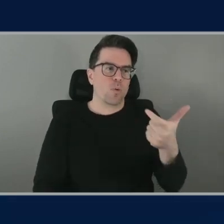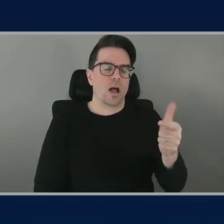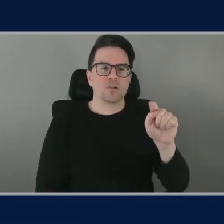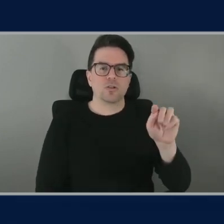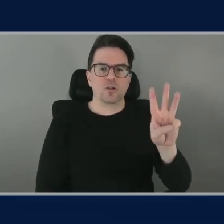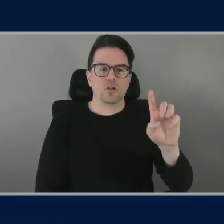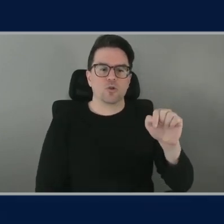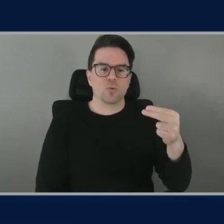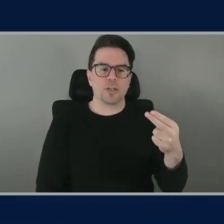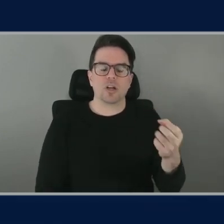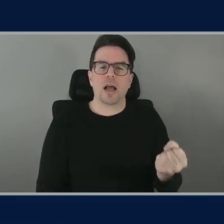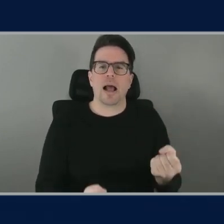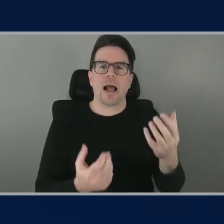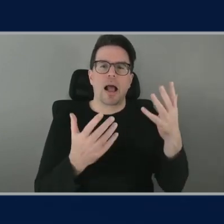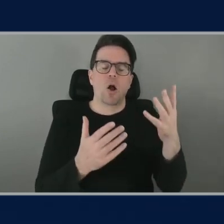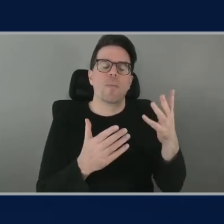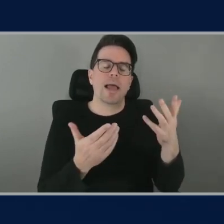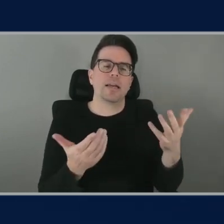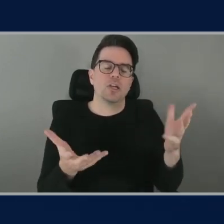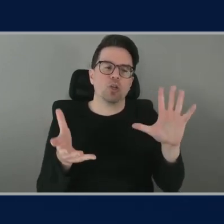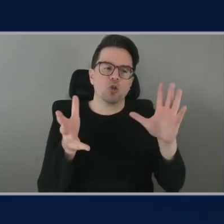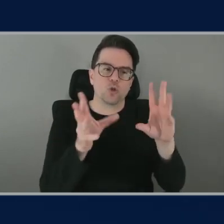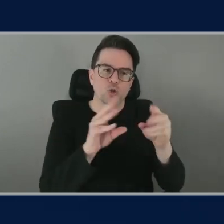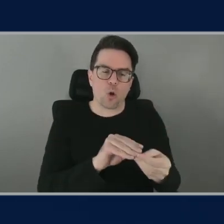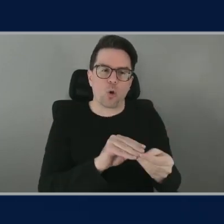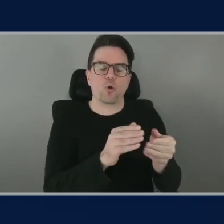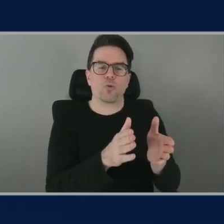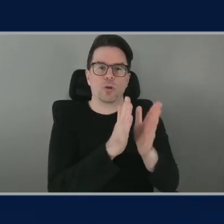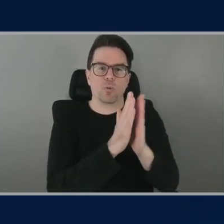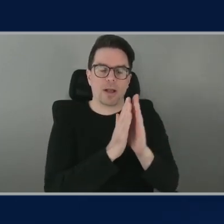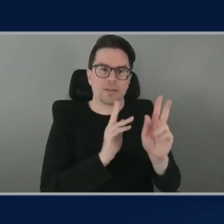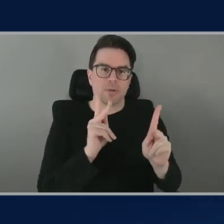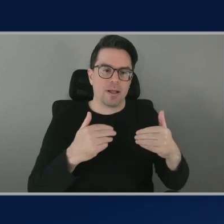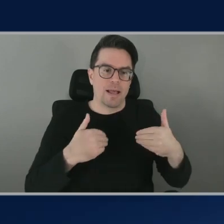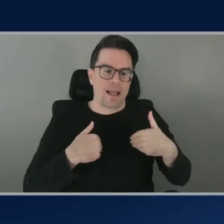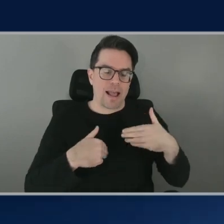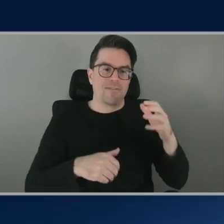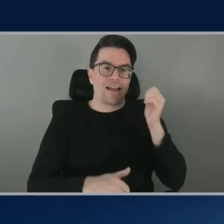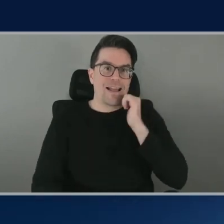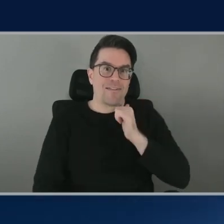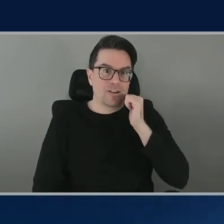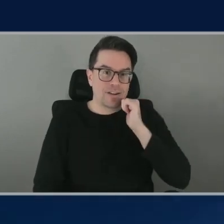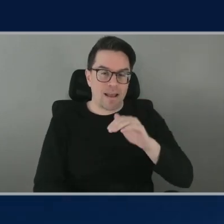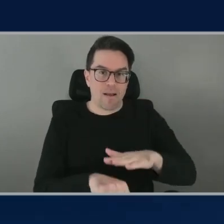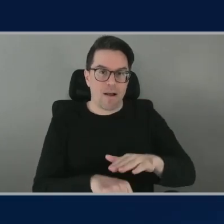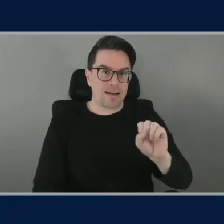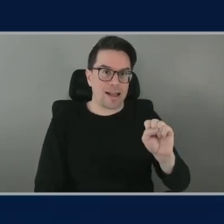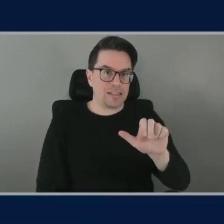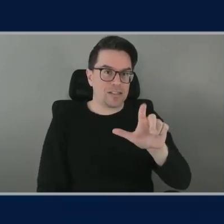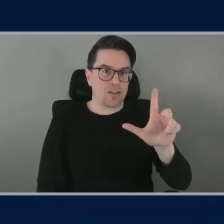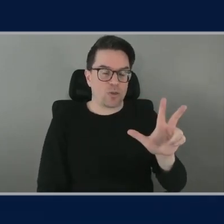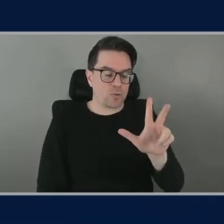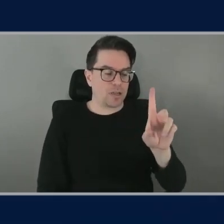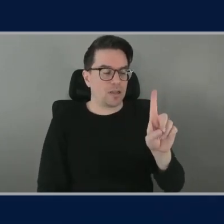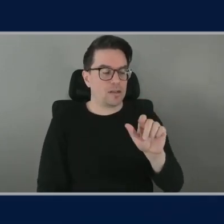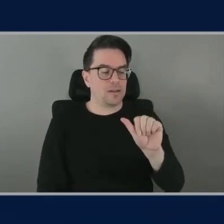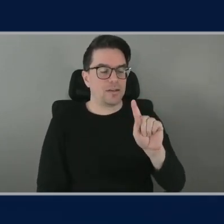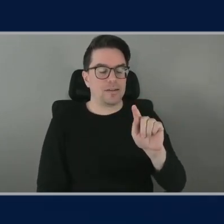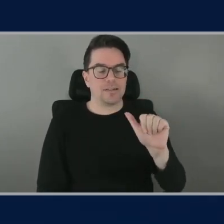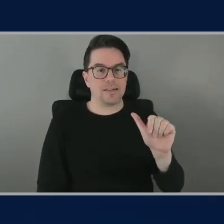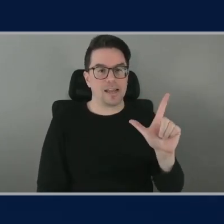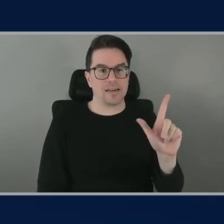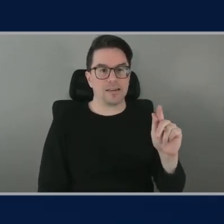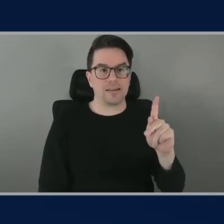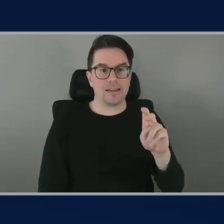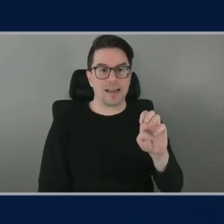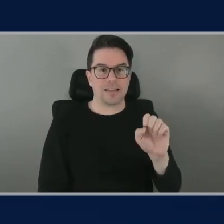customers execute daily on s3 data lake so let's see if we can get the answer to that poll there and while we are pulling that